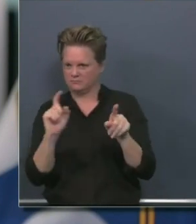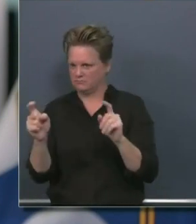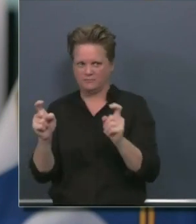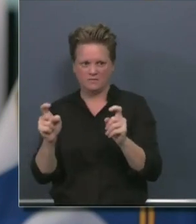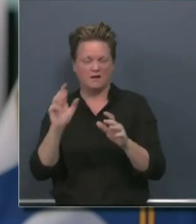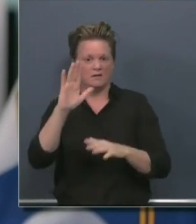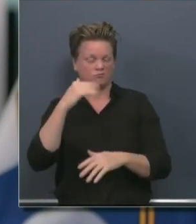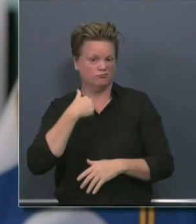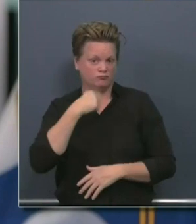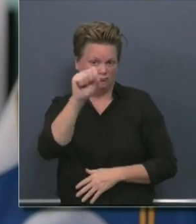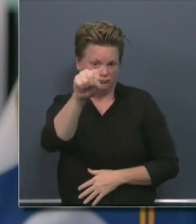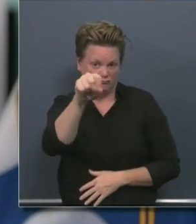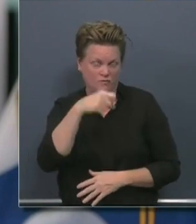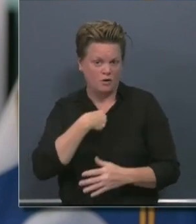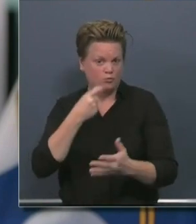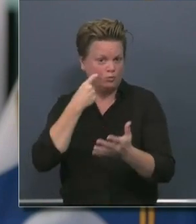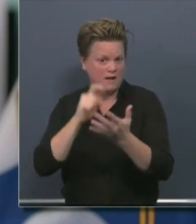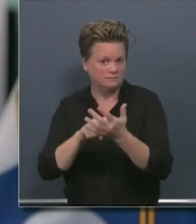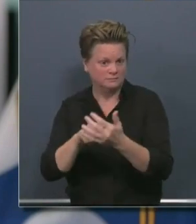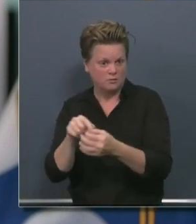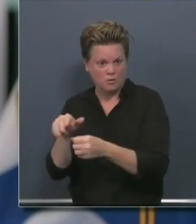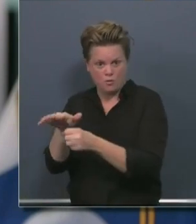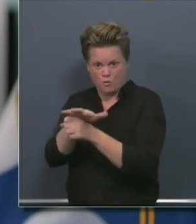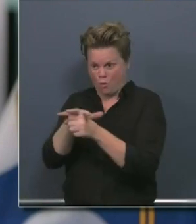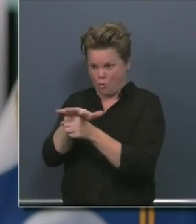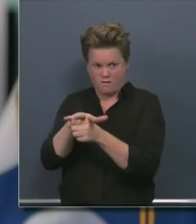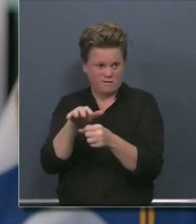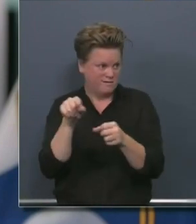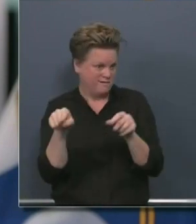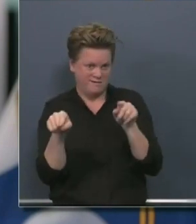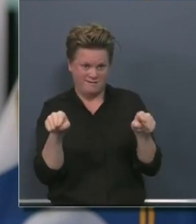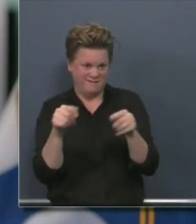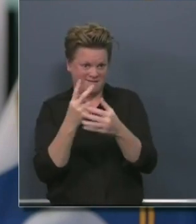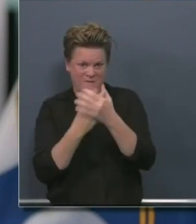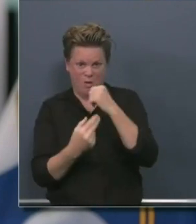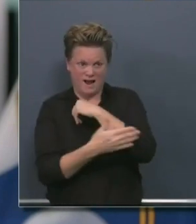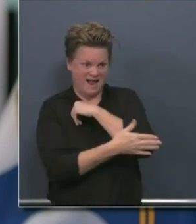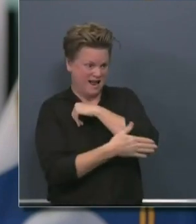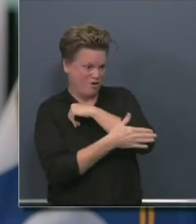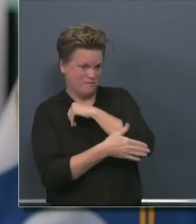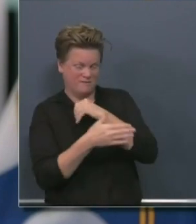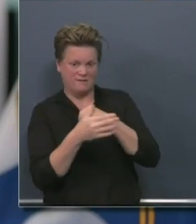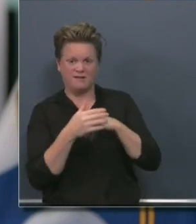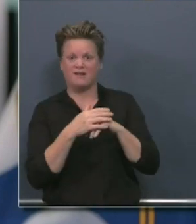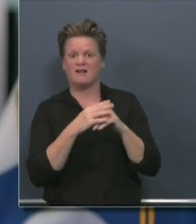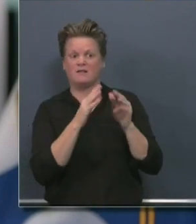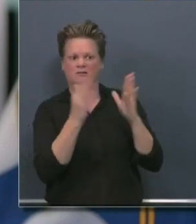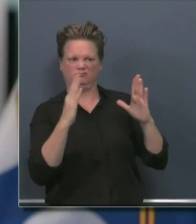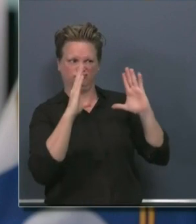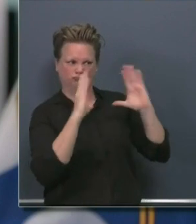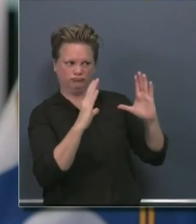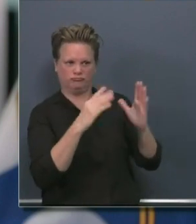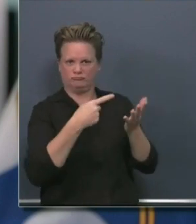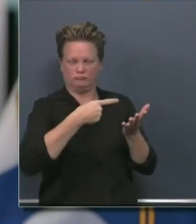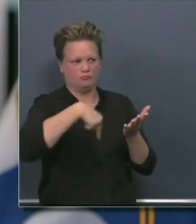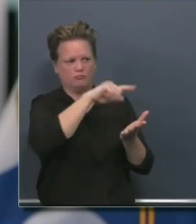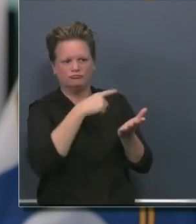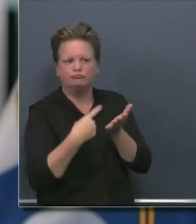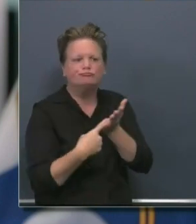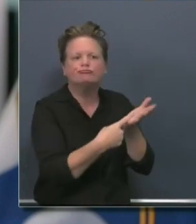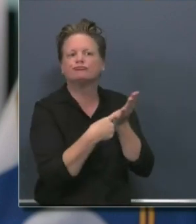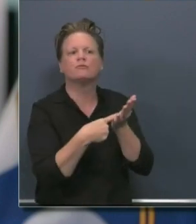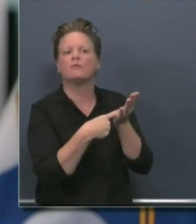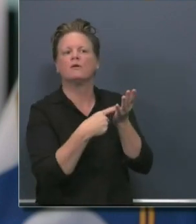localism, both from a county, previous call, questions about a county wants to go